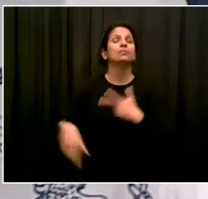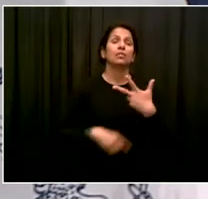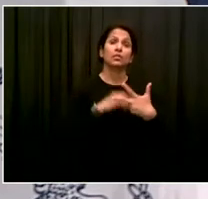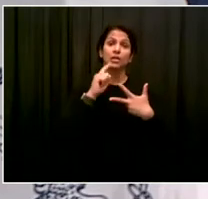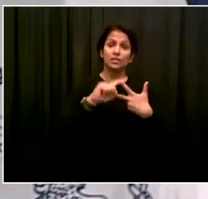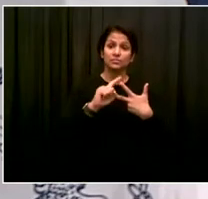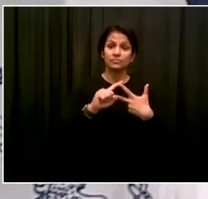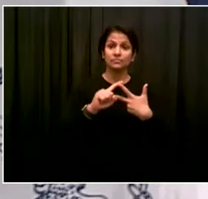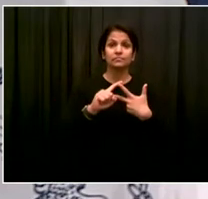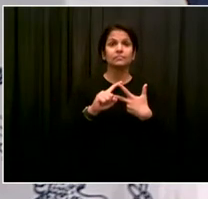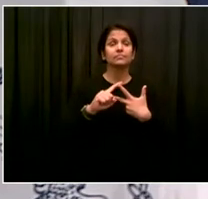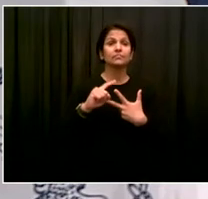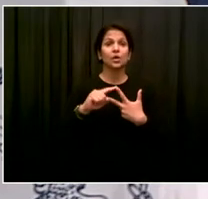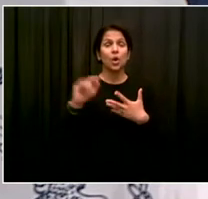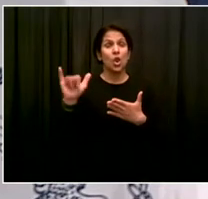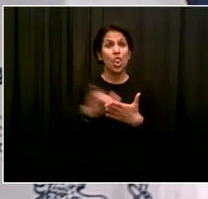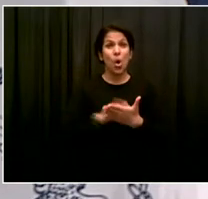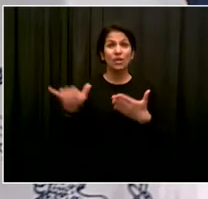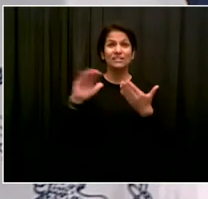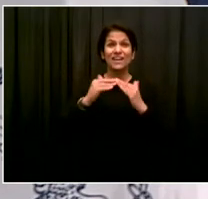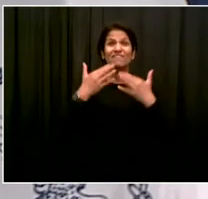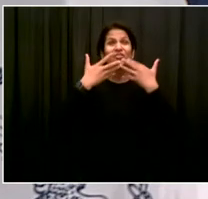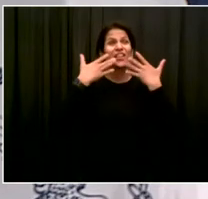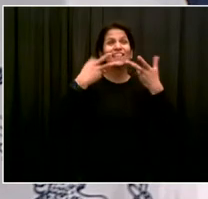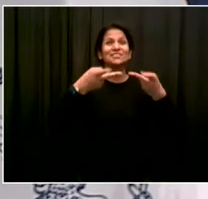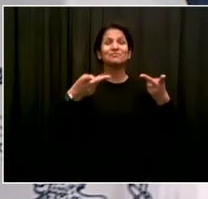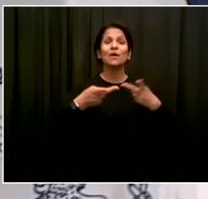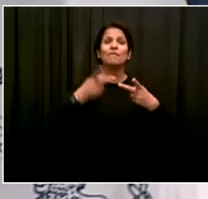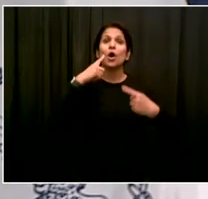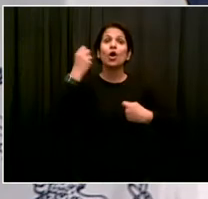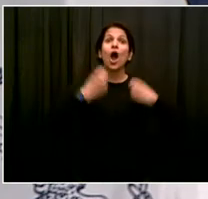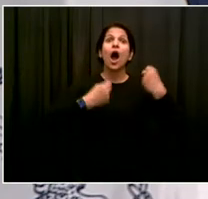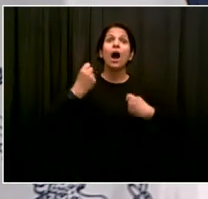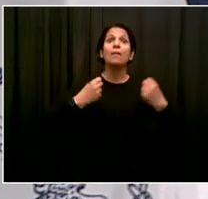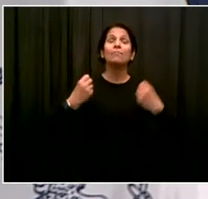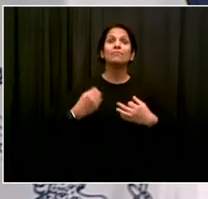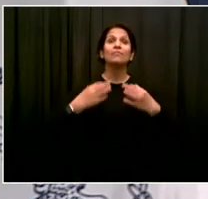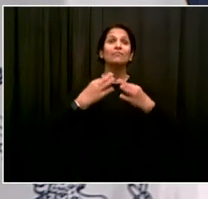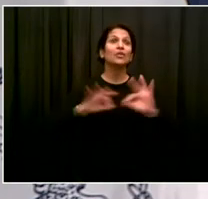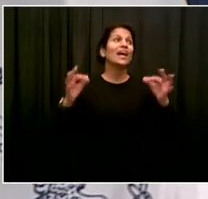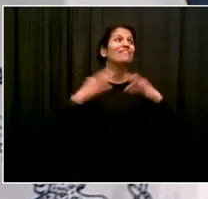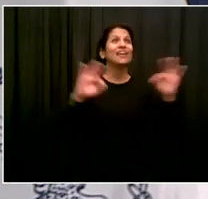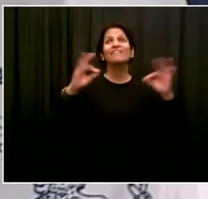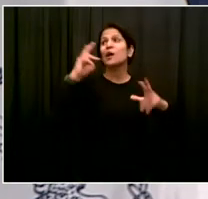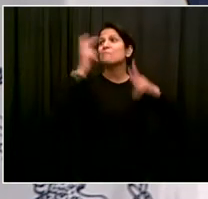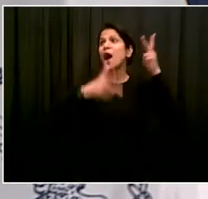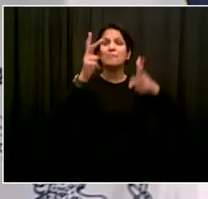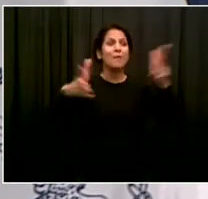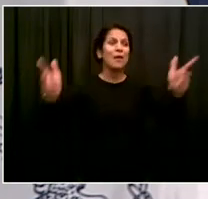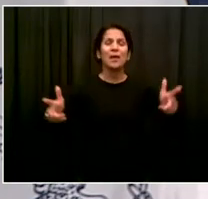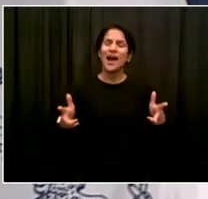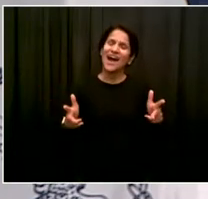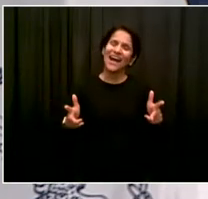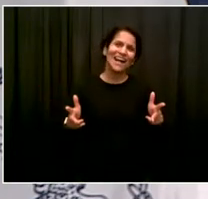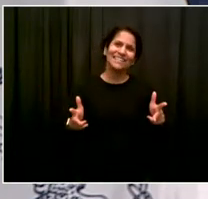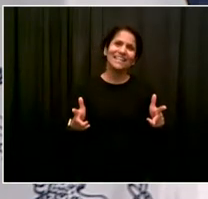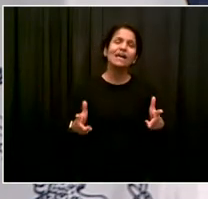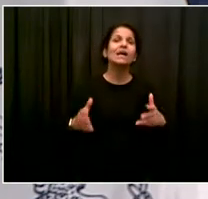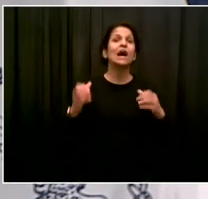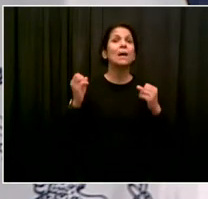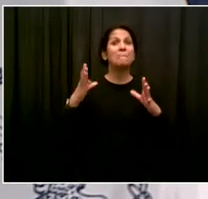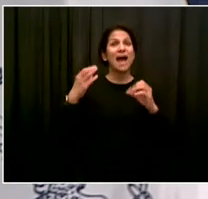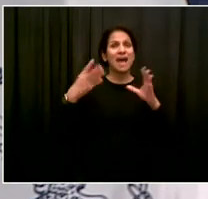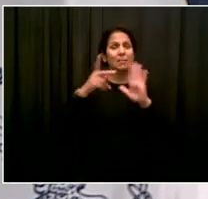given millions of free parking spaces, placards and all kinds of policies that allow